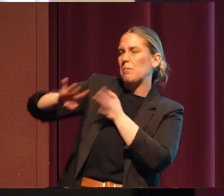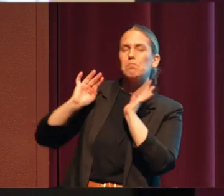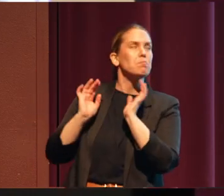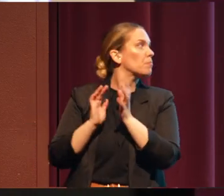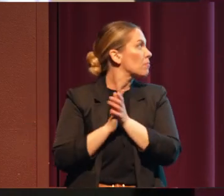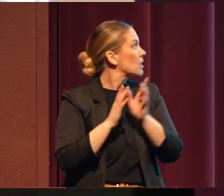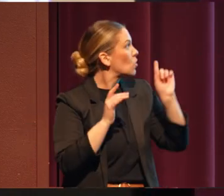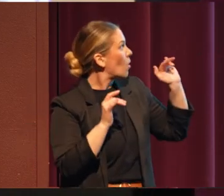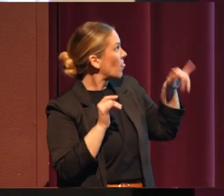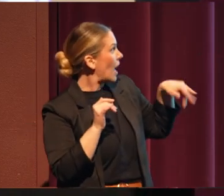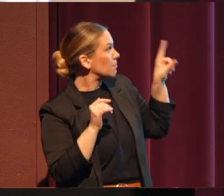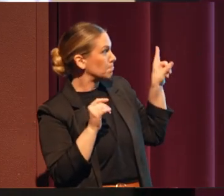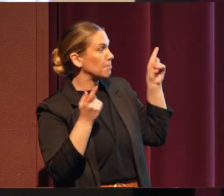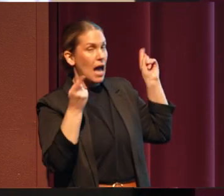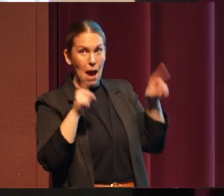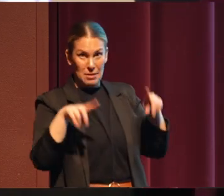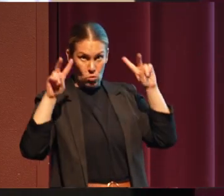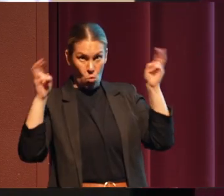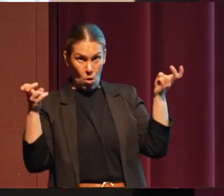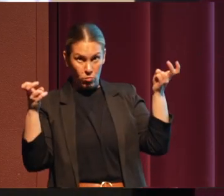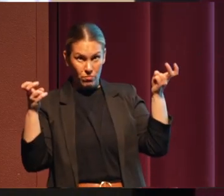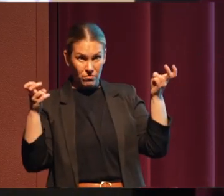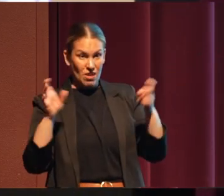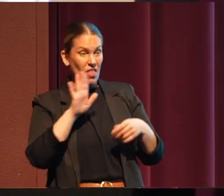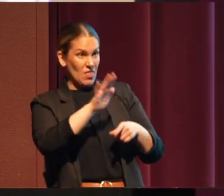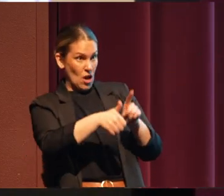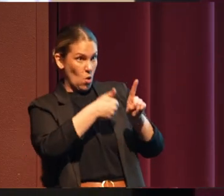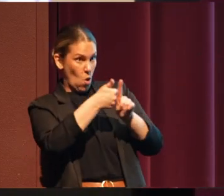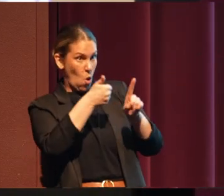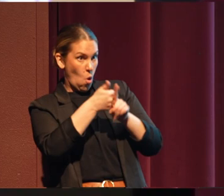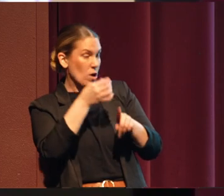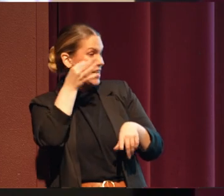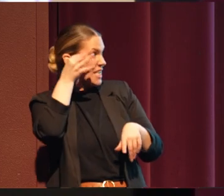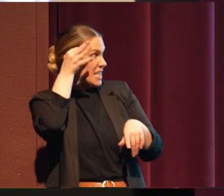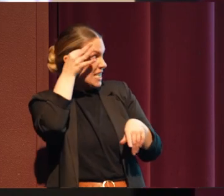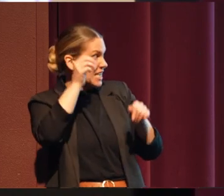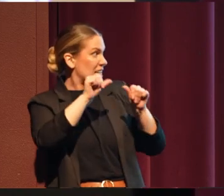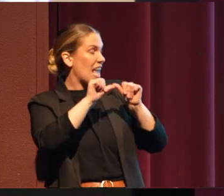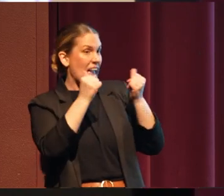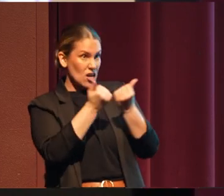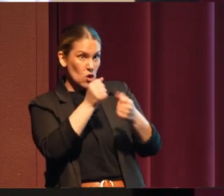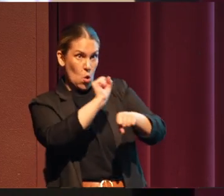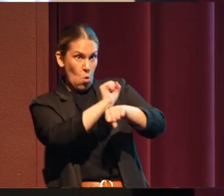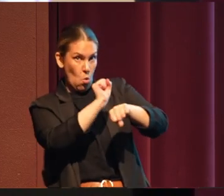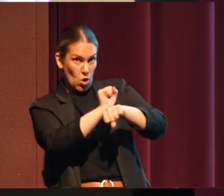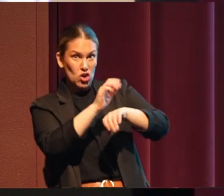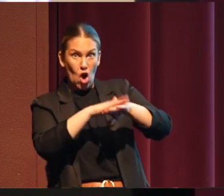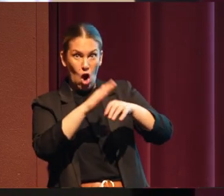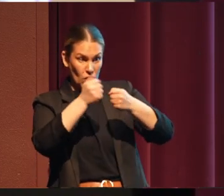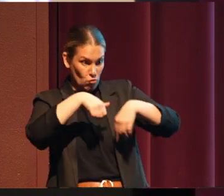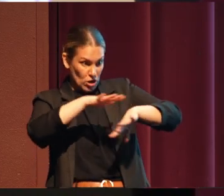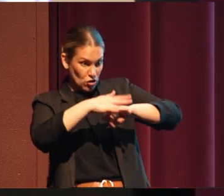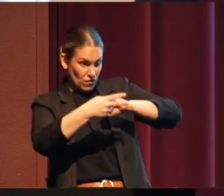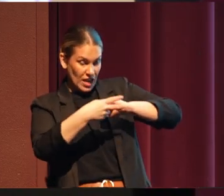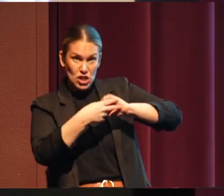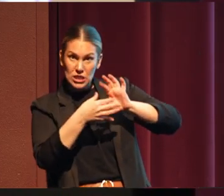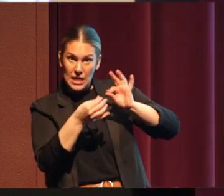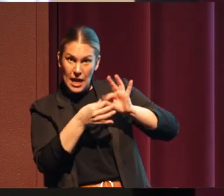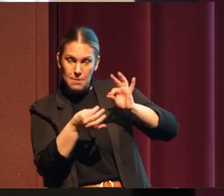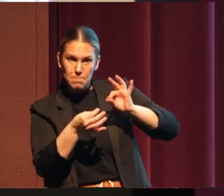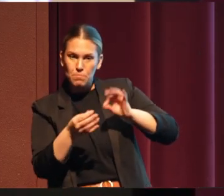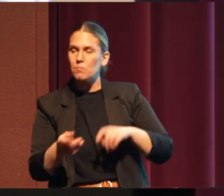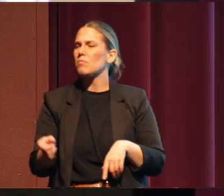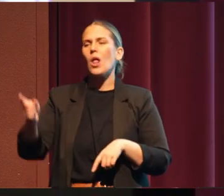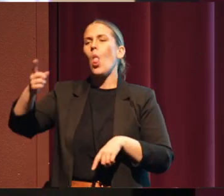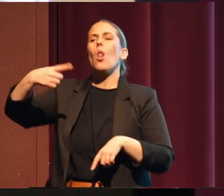quote at the bottom, from their own Indian agent who worked at the Klamath reservation, what he said was, these